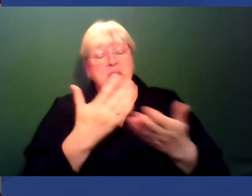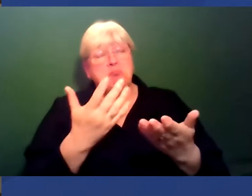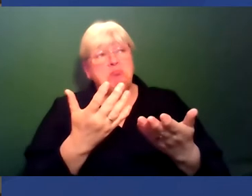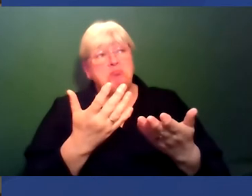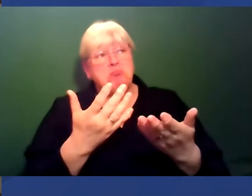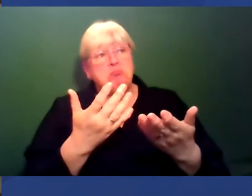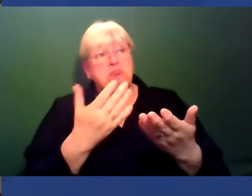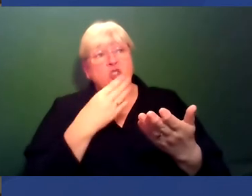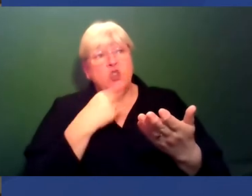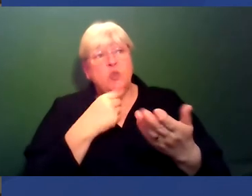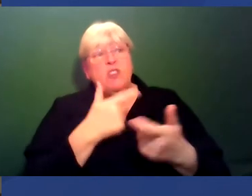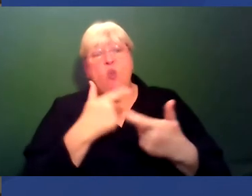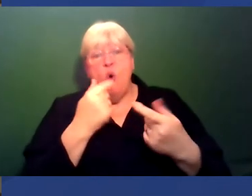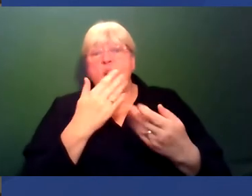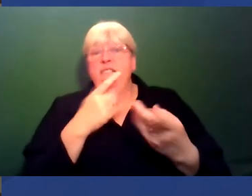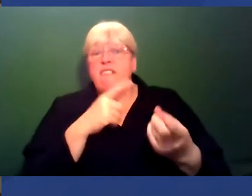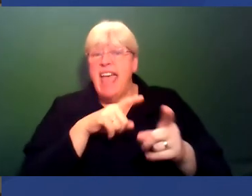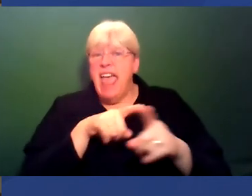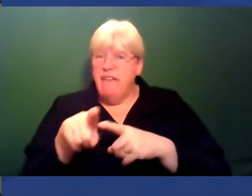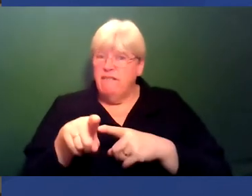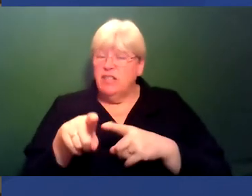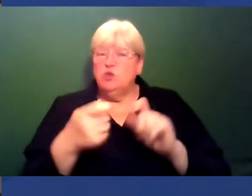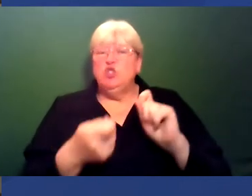of effort to shift that position.